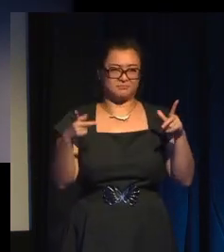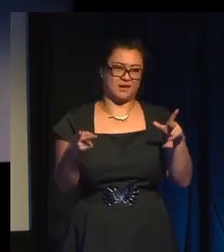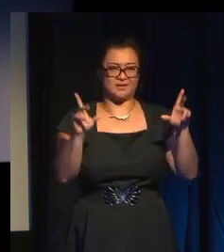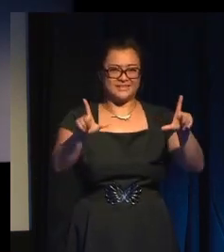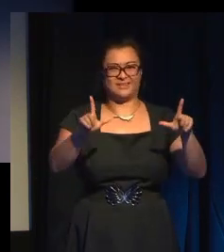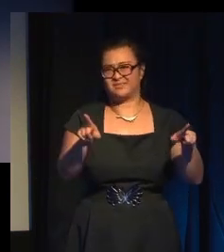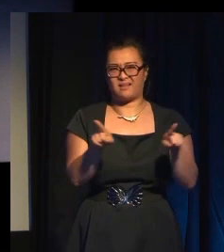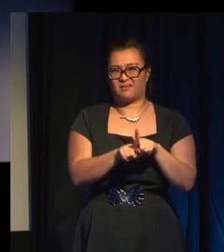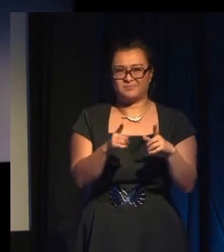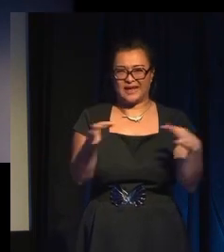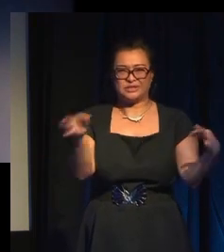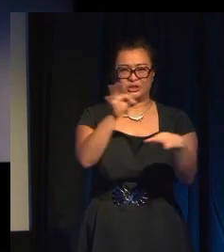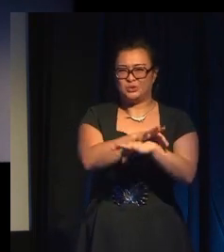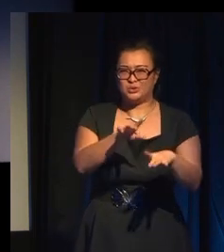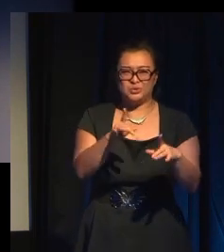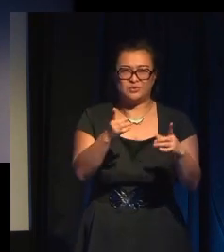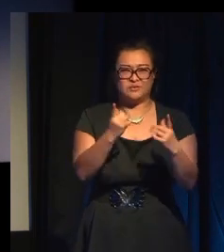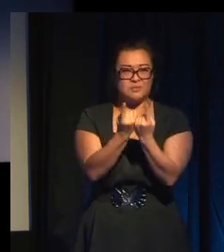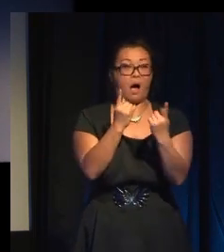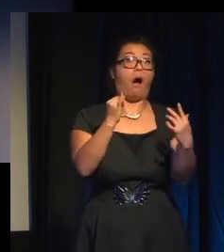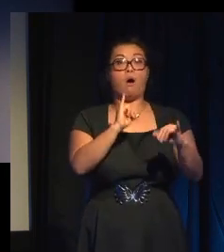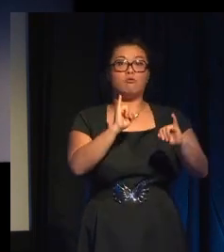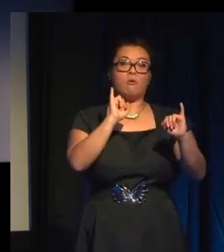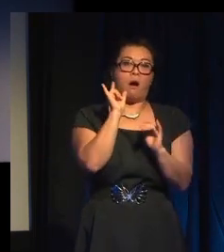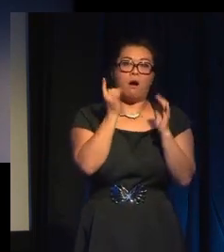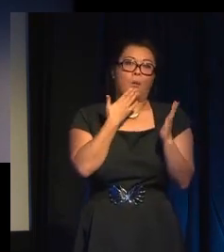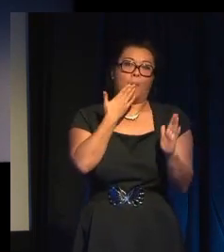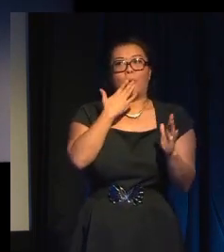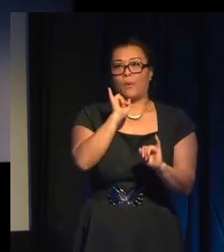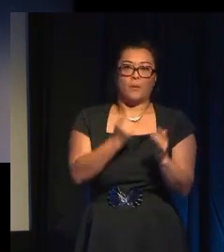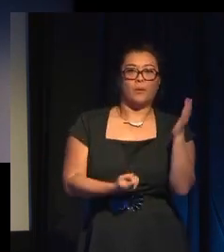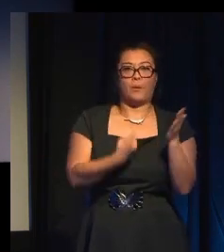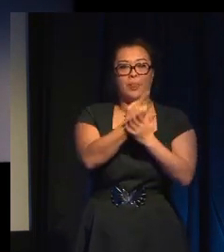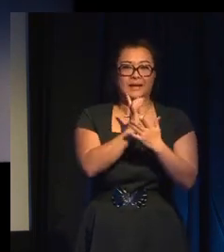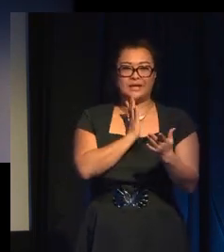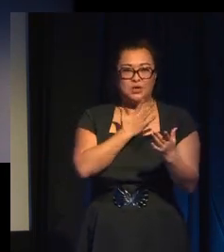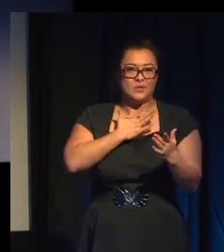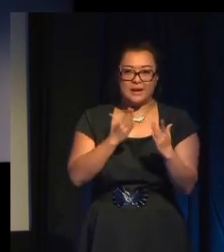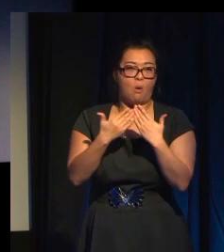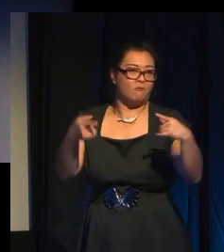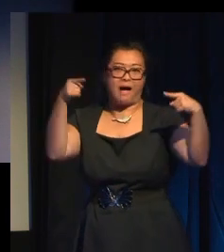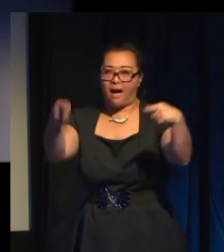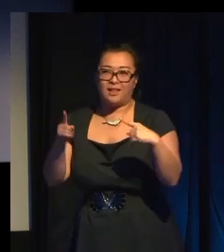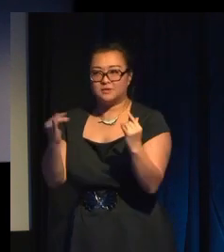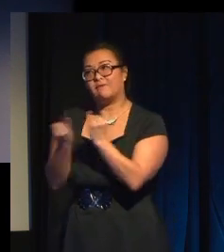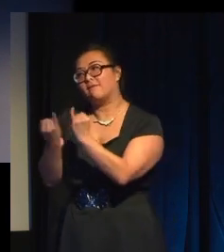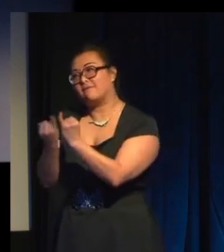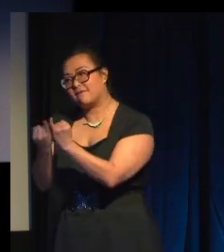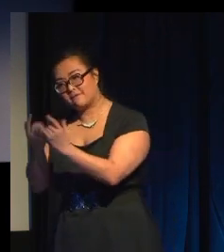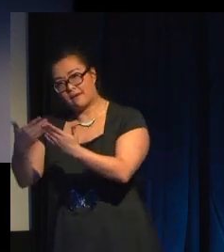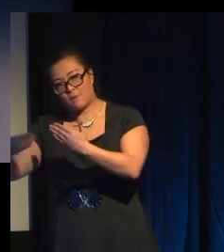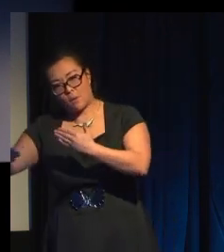to go wrong involving, you know, violence and the need for more violence. And then you have fight, fight, fight, fight, fight.